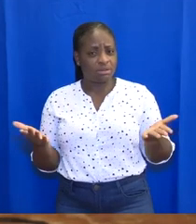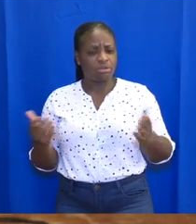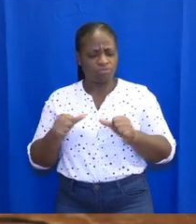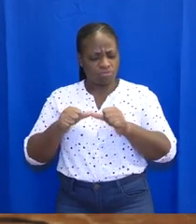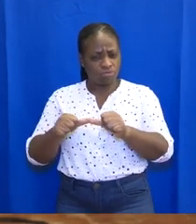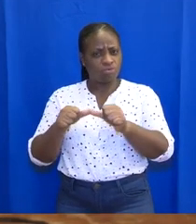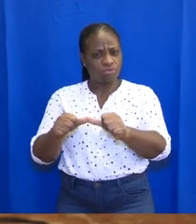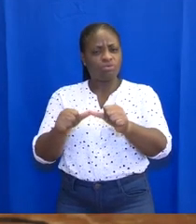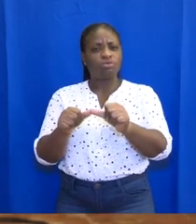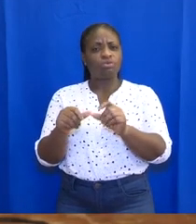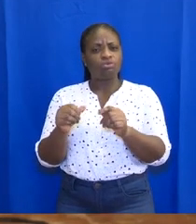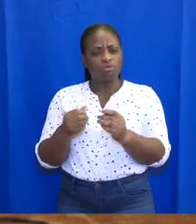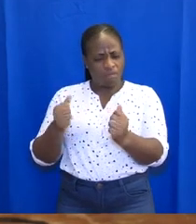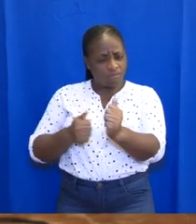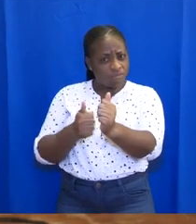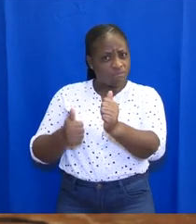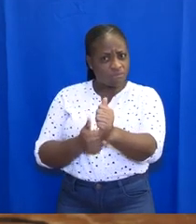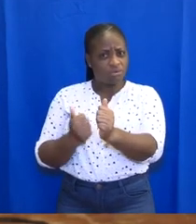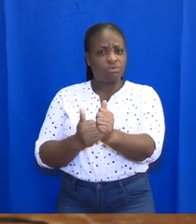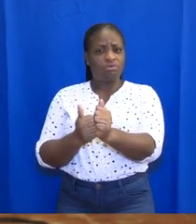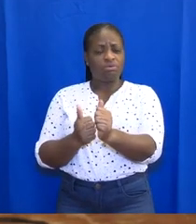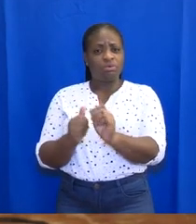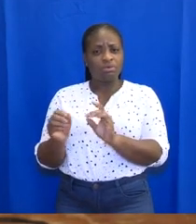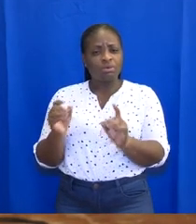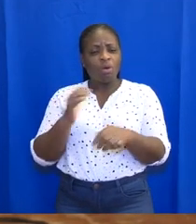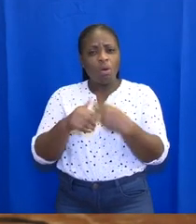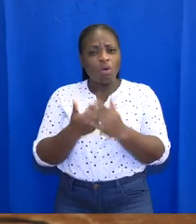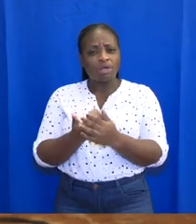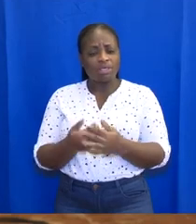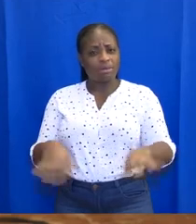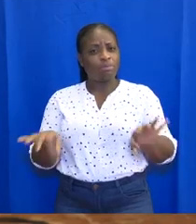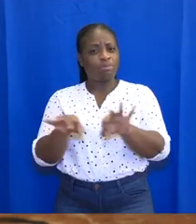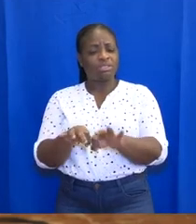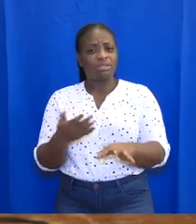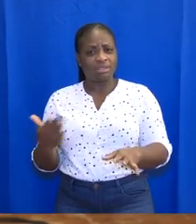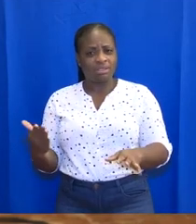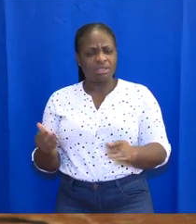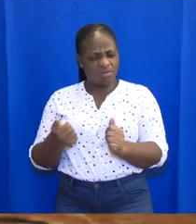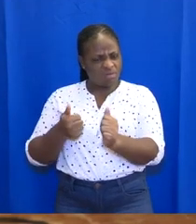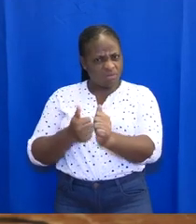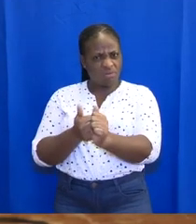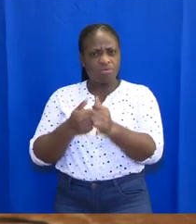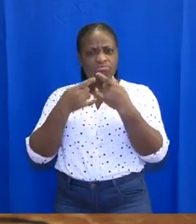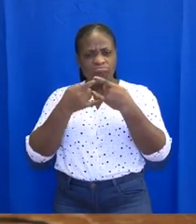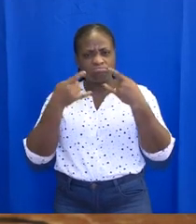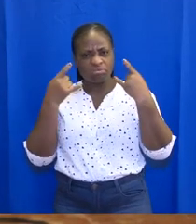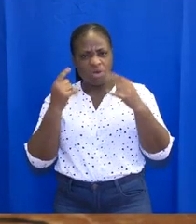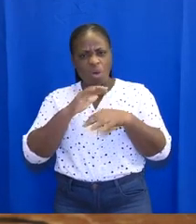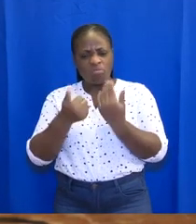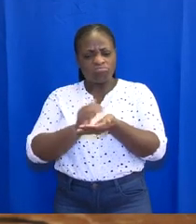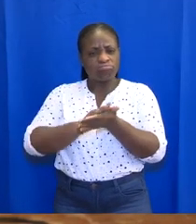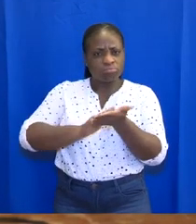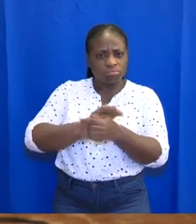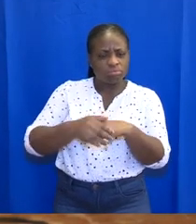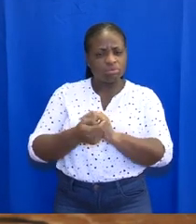continue to tread on the path constructed by government and follow religiously all the social